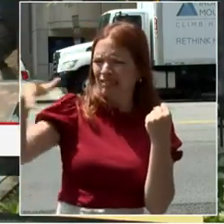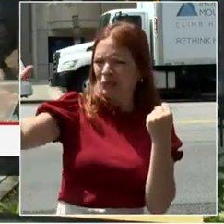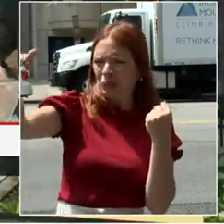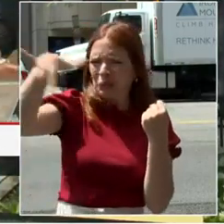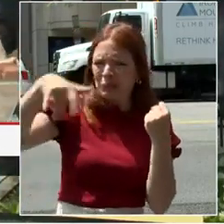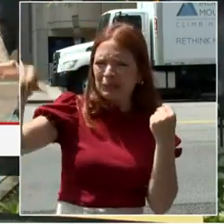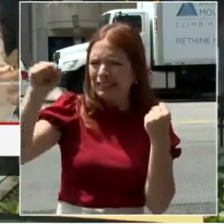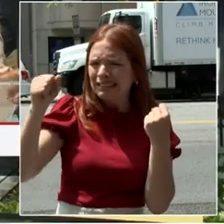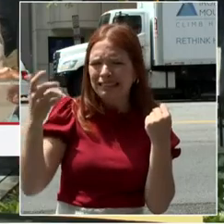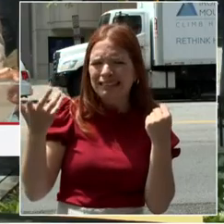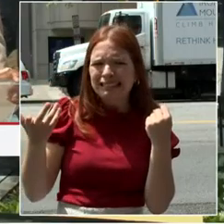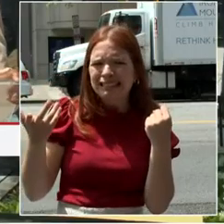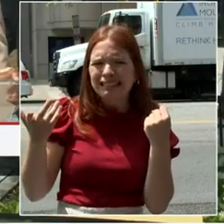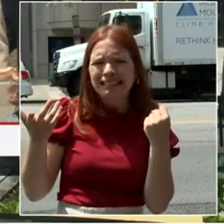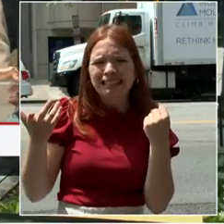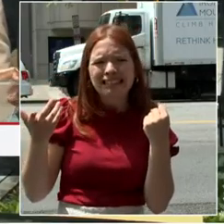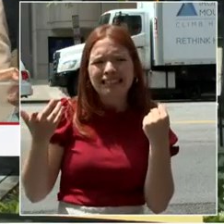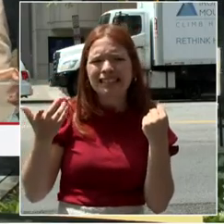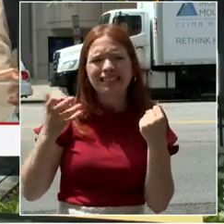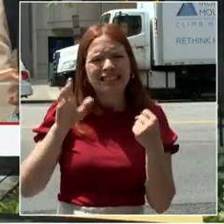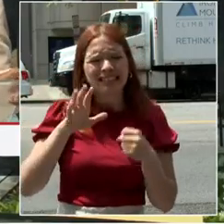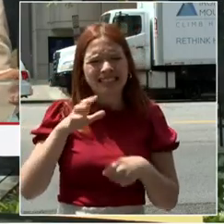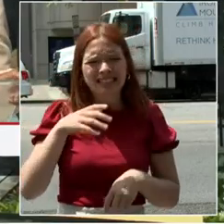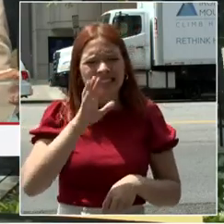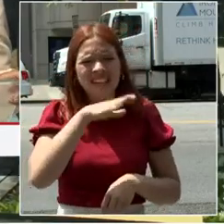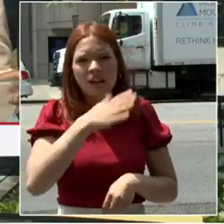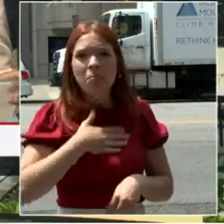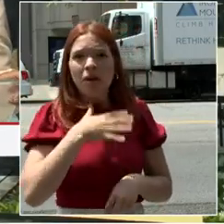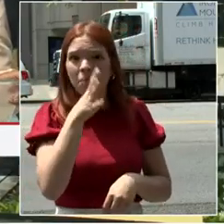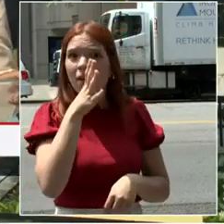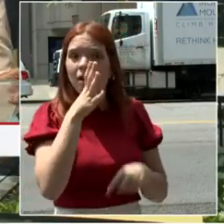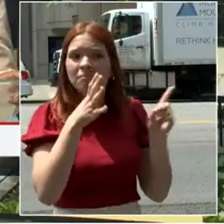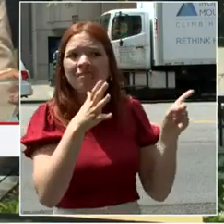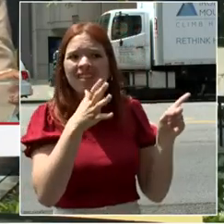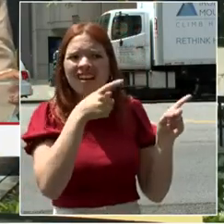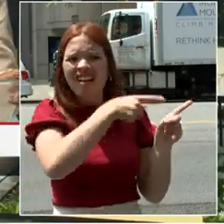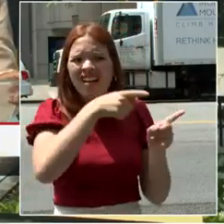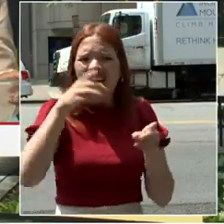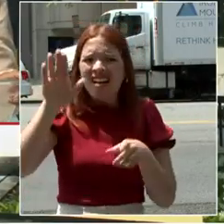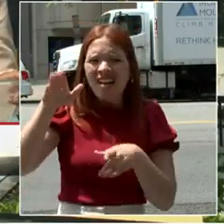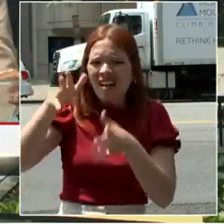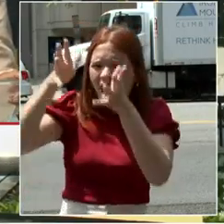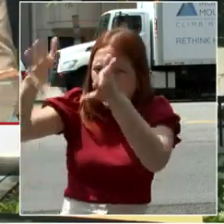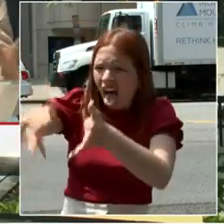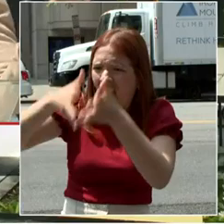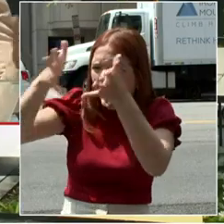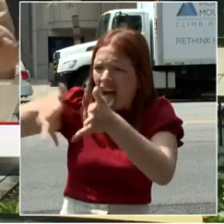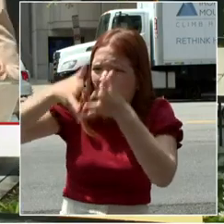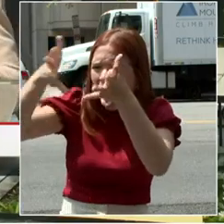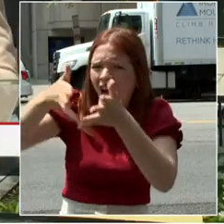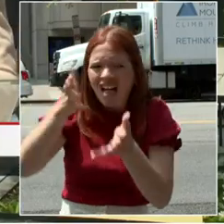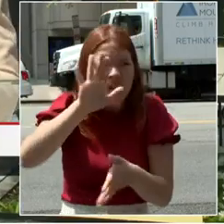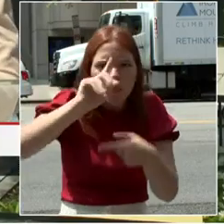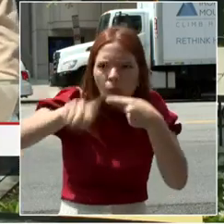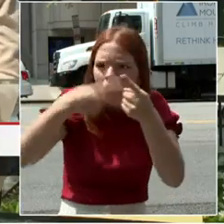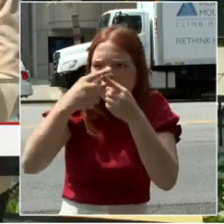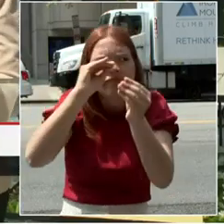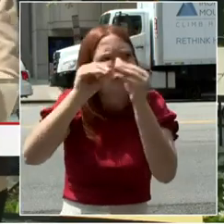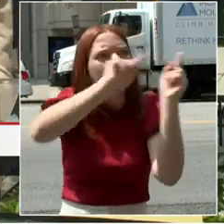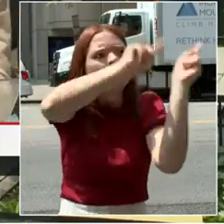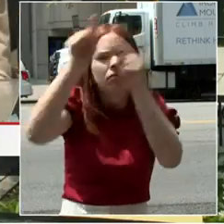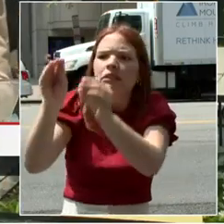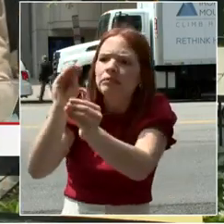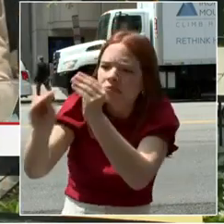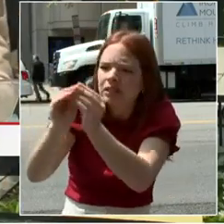team at DEMPED has been working. And I want to acknowledge Sharosh Opa, our real estate director, and all of the teams involved.